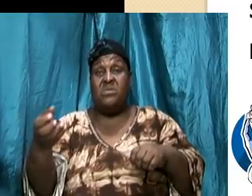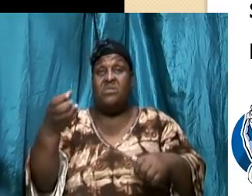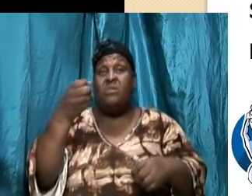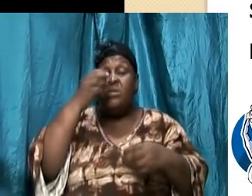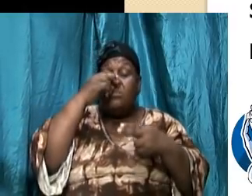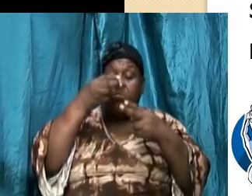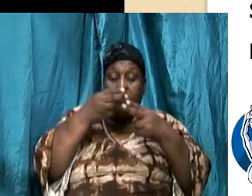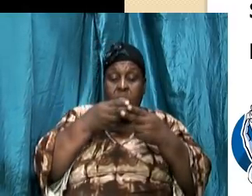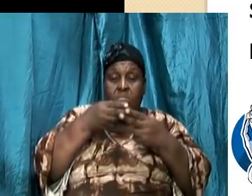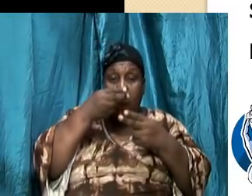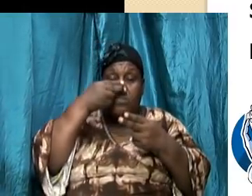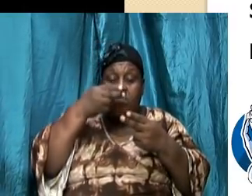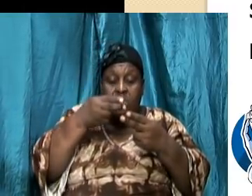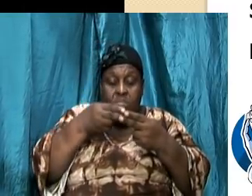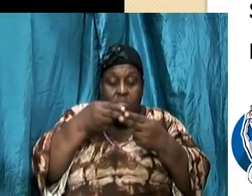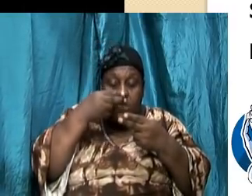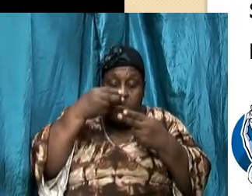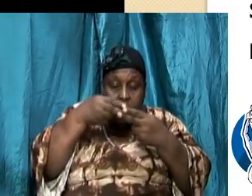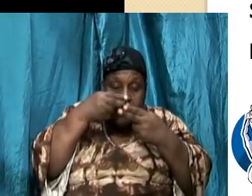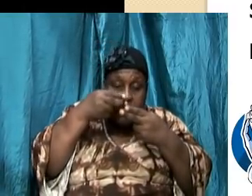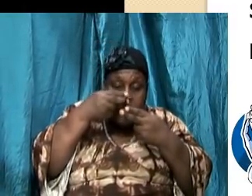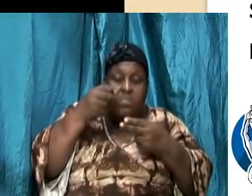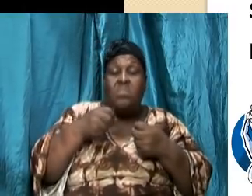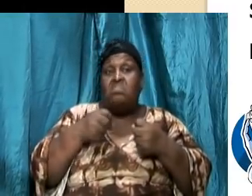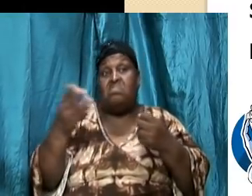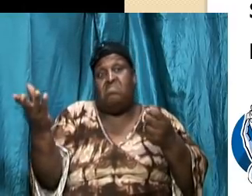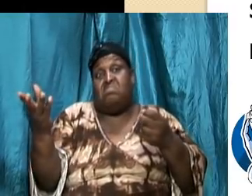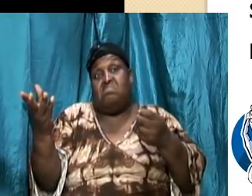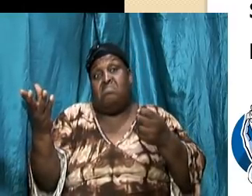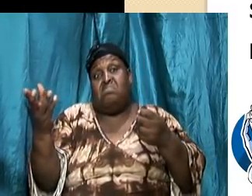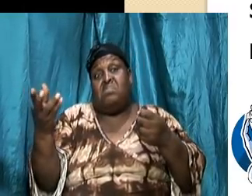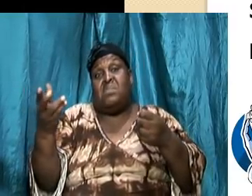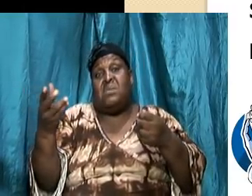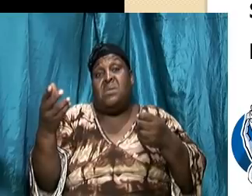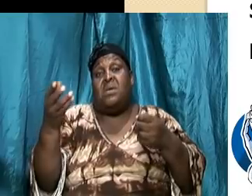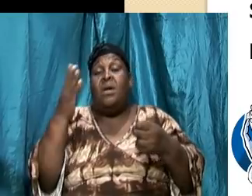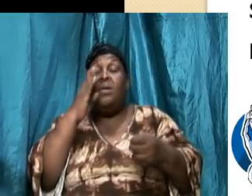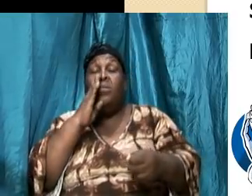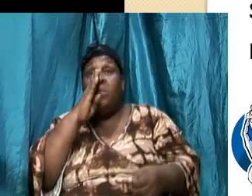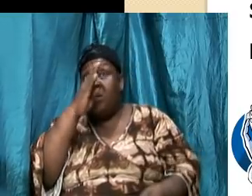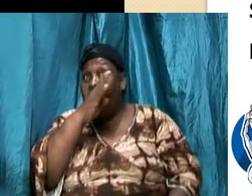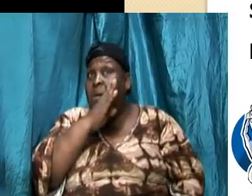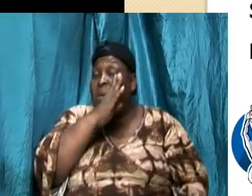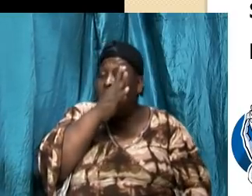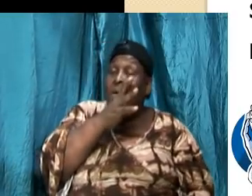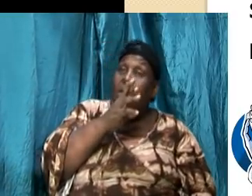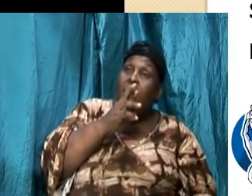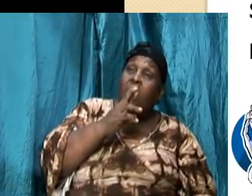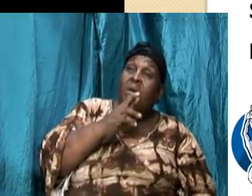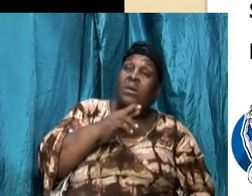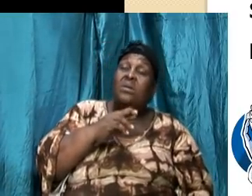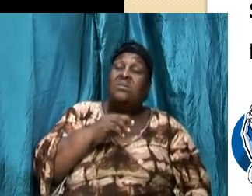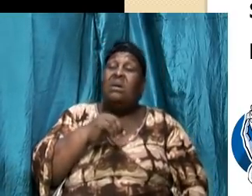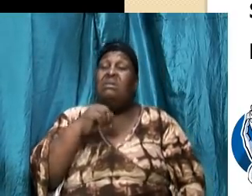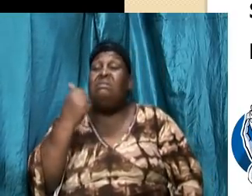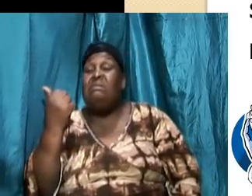for those that were hooked on alcohol didn't want another Smirnoff again not another Champ